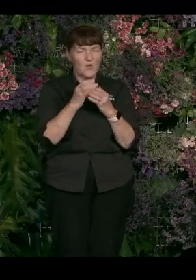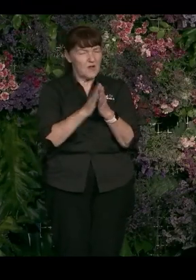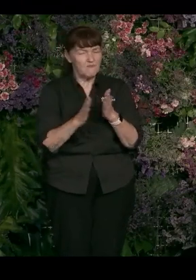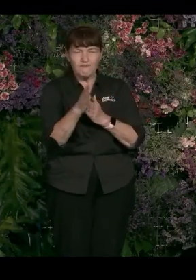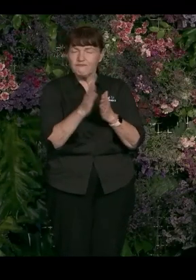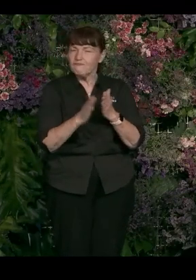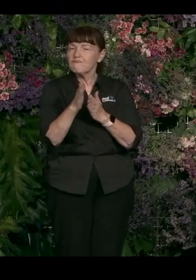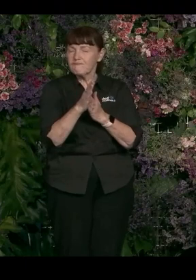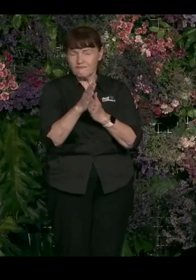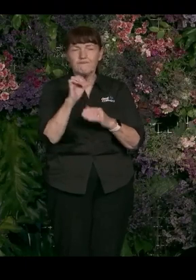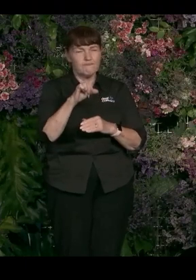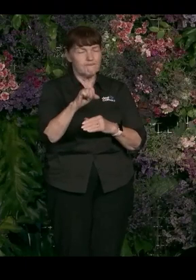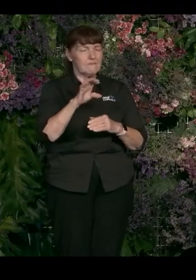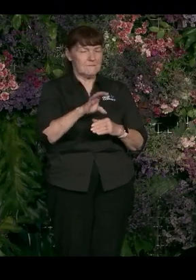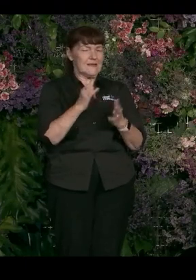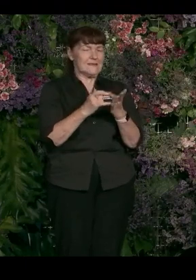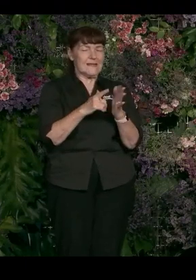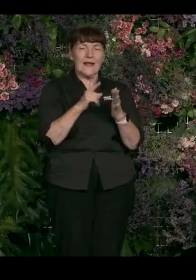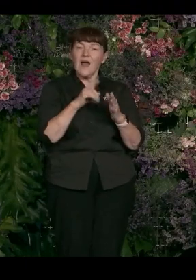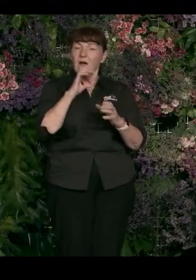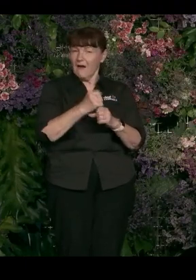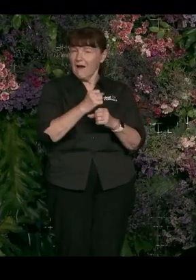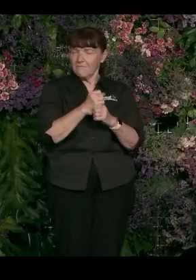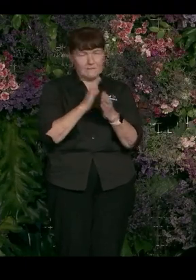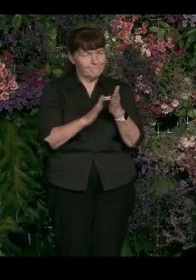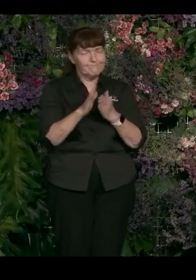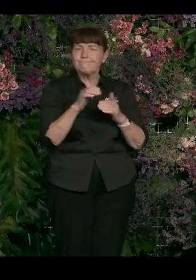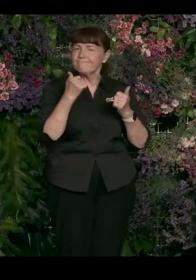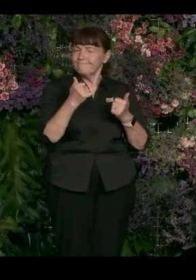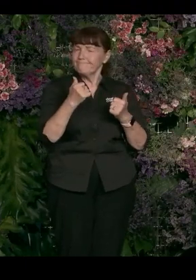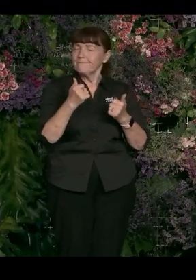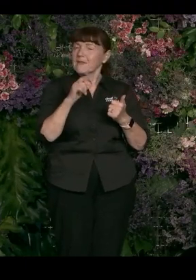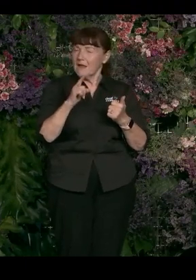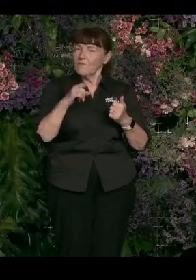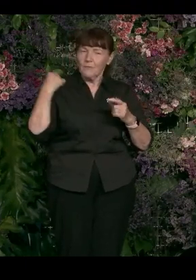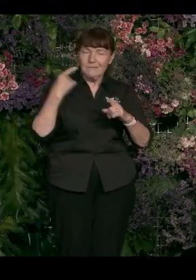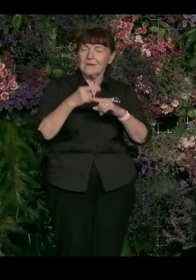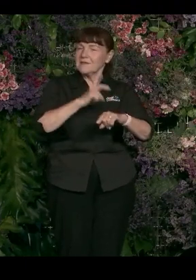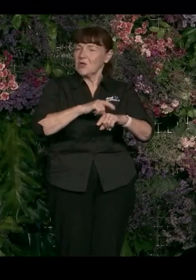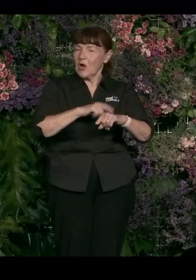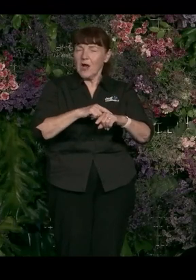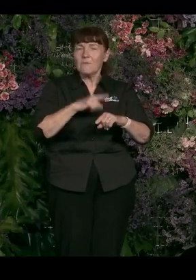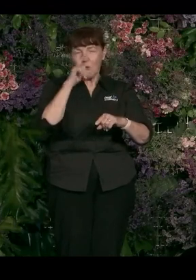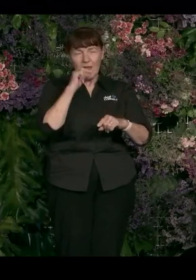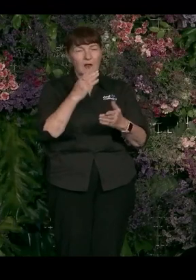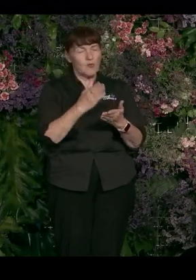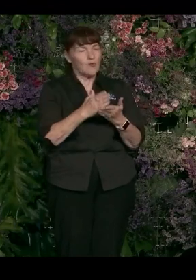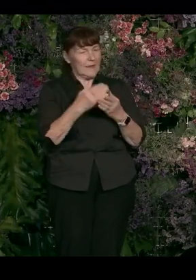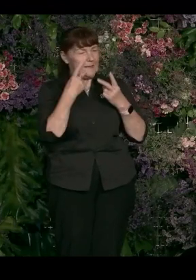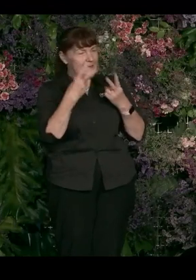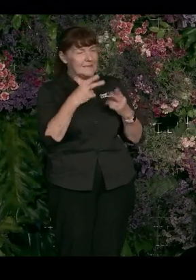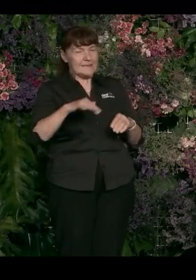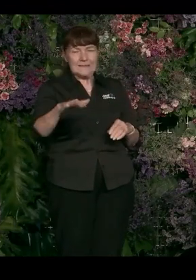a progressive government in place now for a considerable period of time and the effects of that are well and truly being felt in our